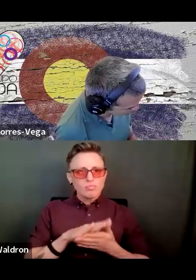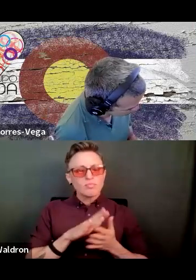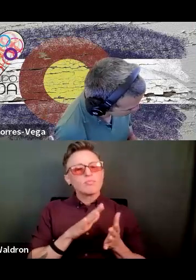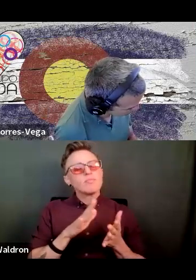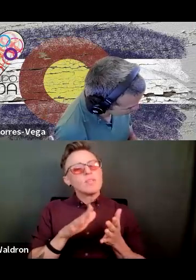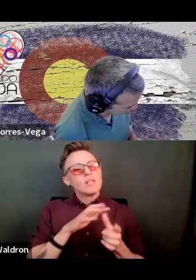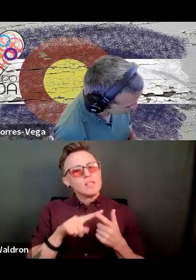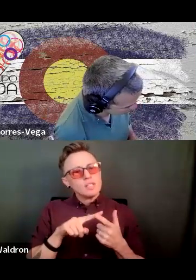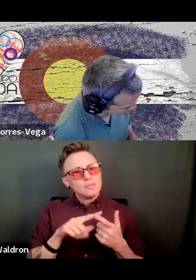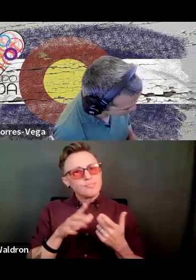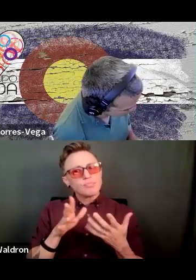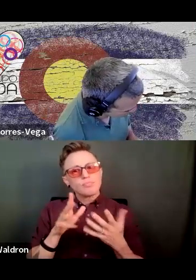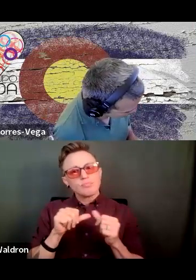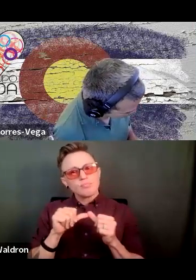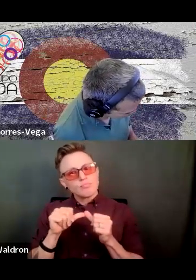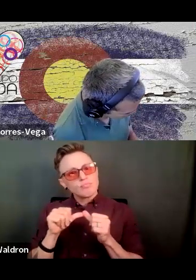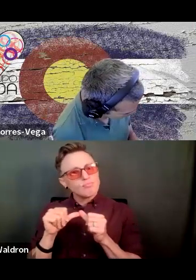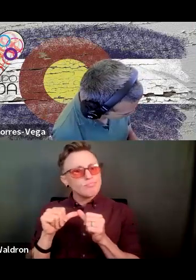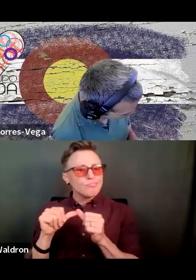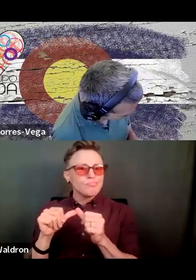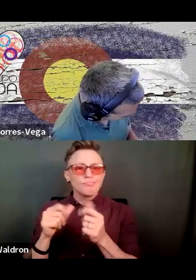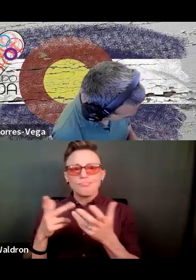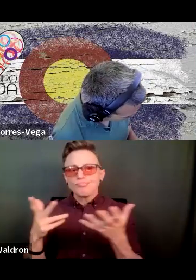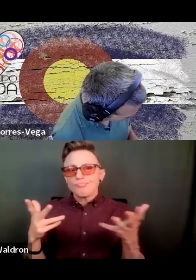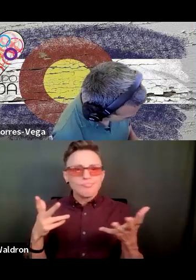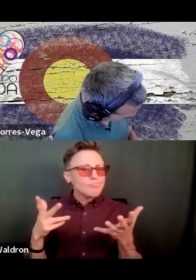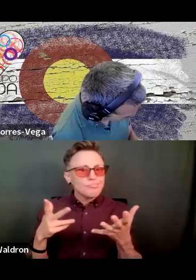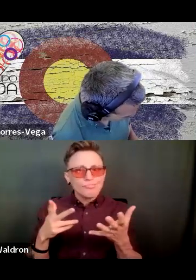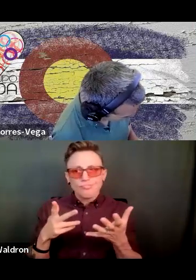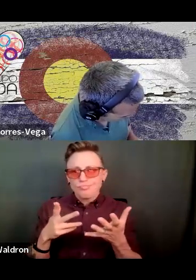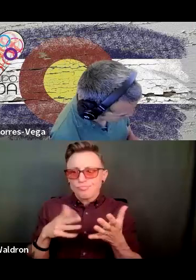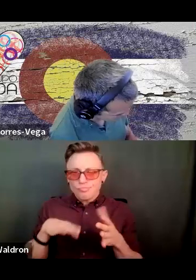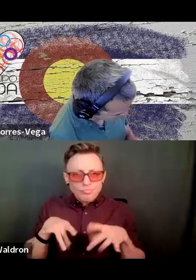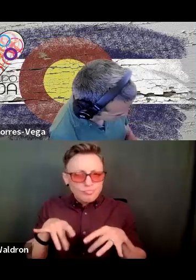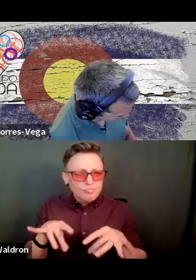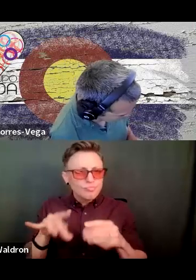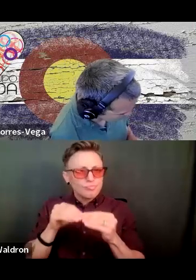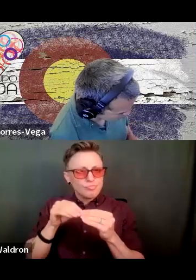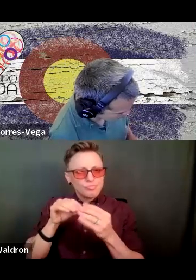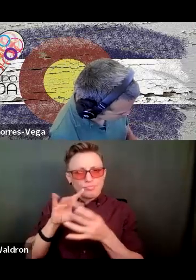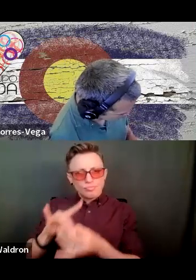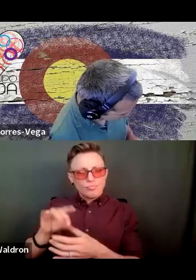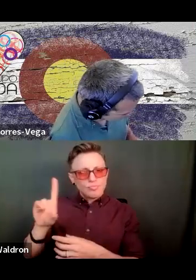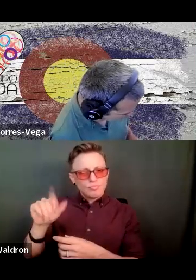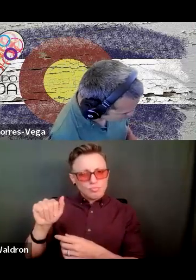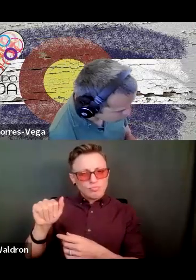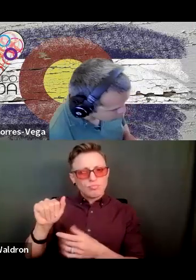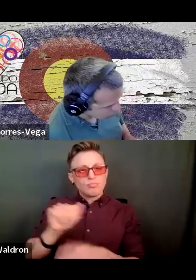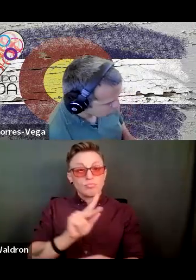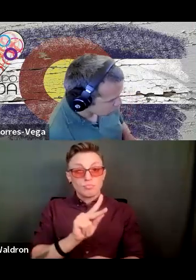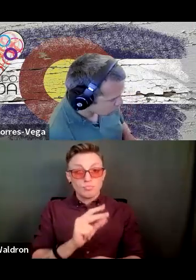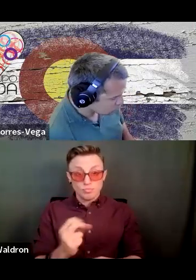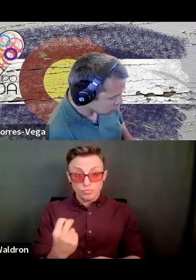as I continued to grow and just learn more about disabilities, K-12 education